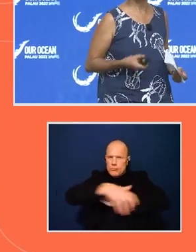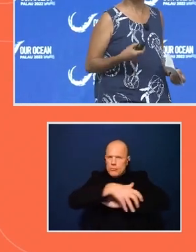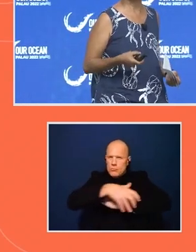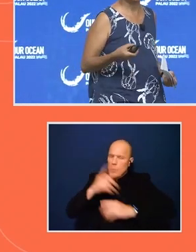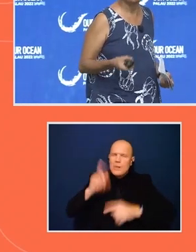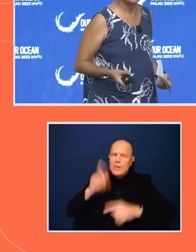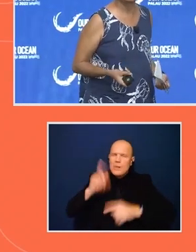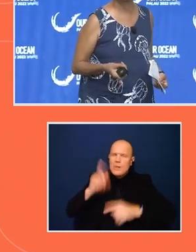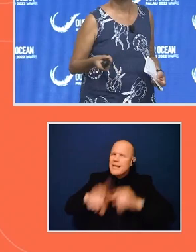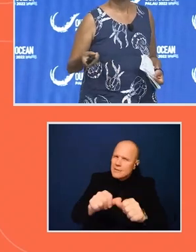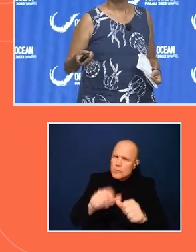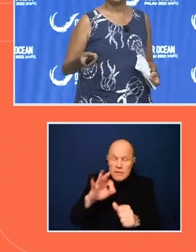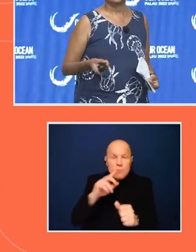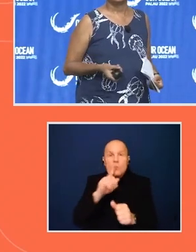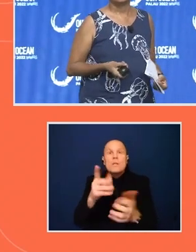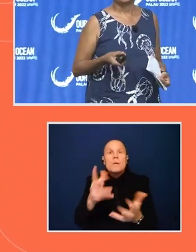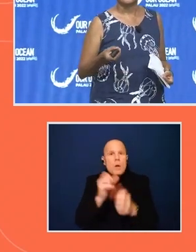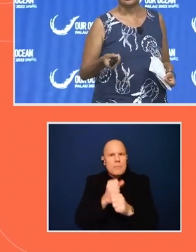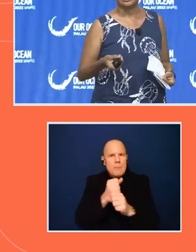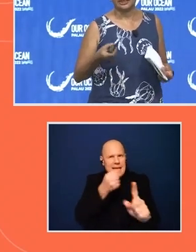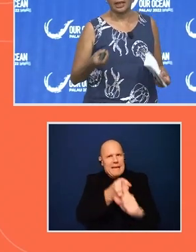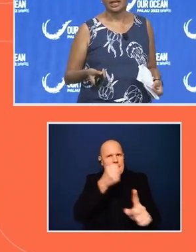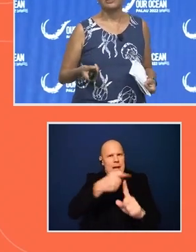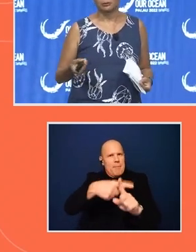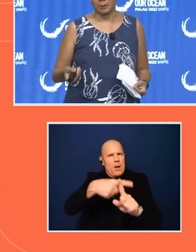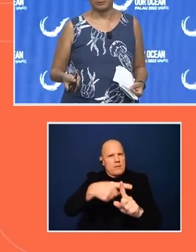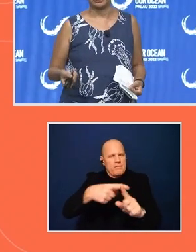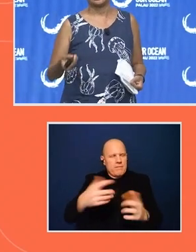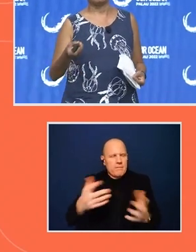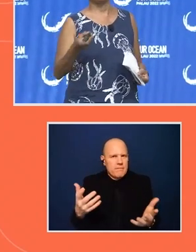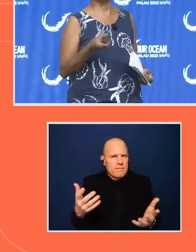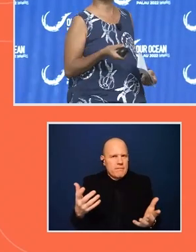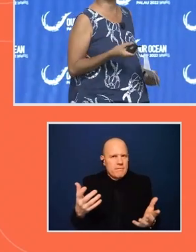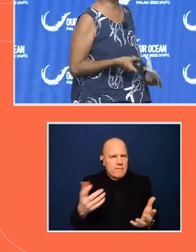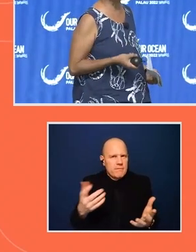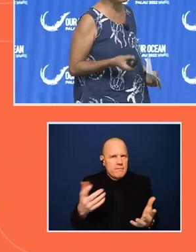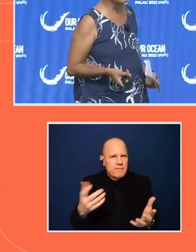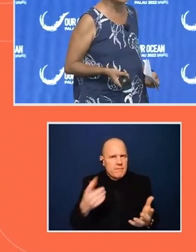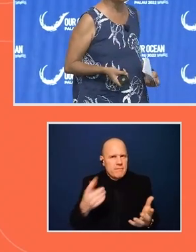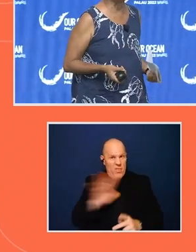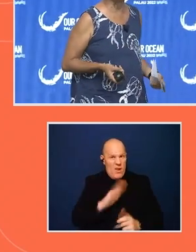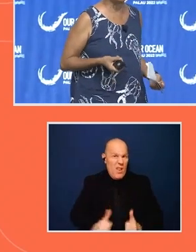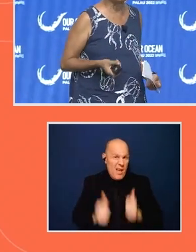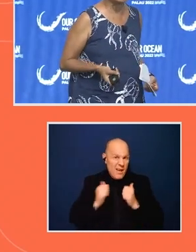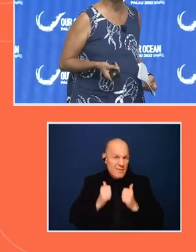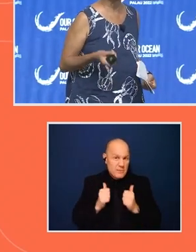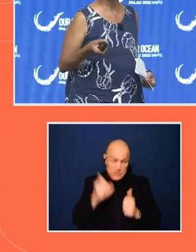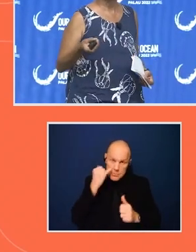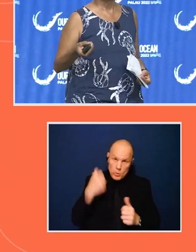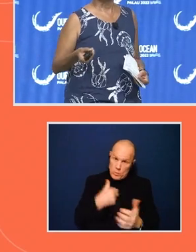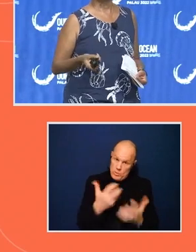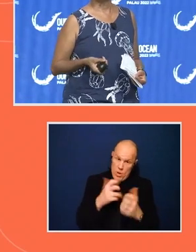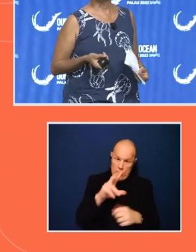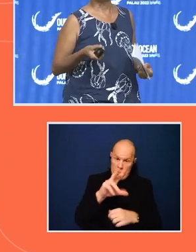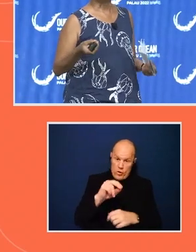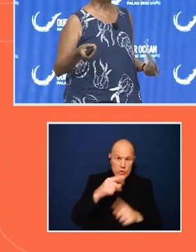really want to make an impact in the lives of people. If we want 30 by 30 to make an impact